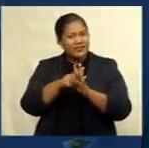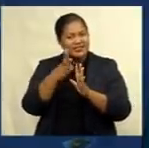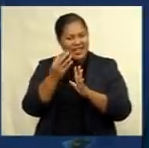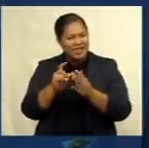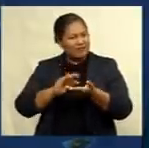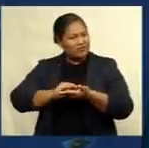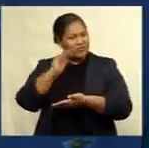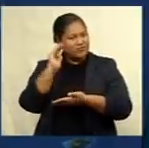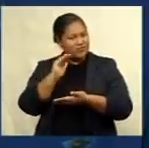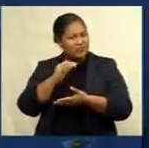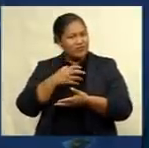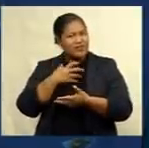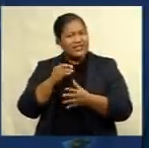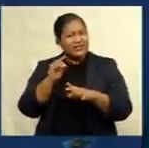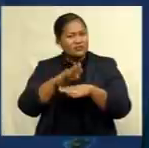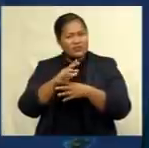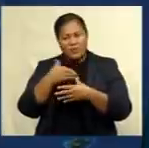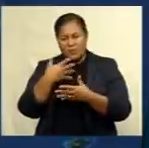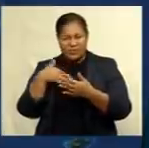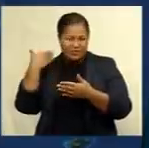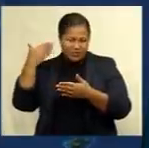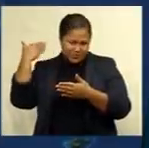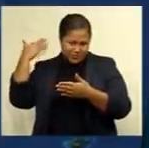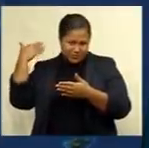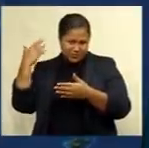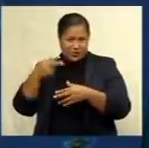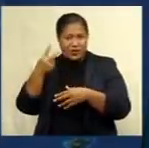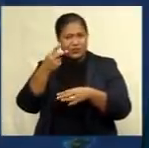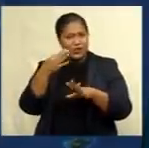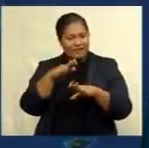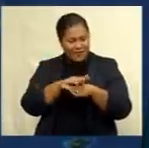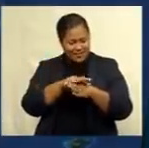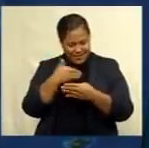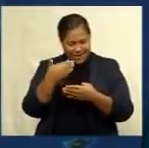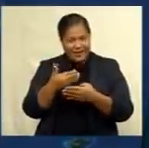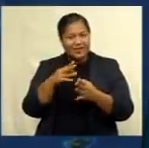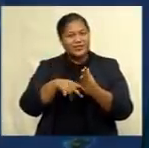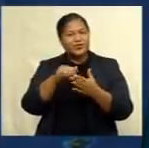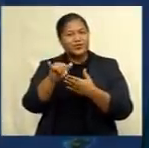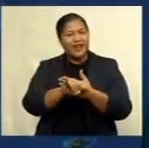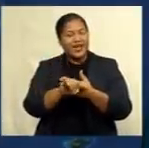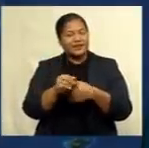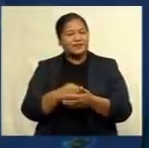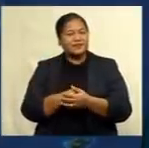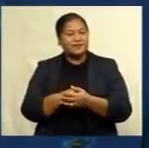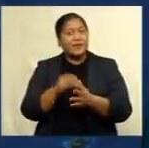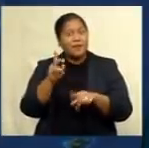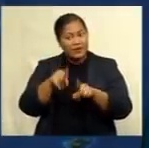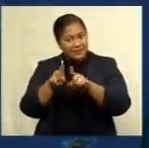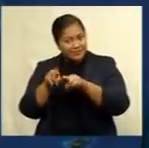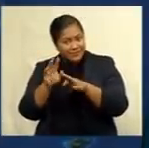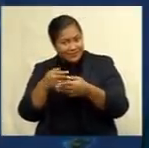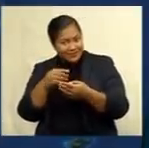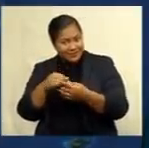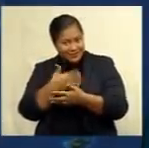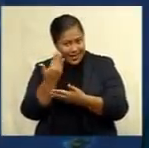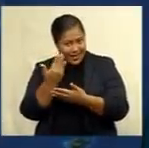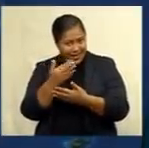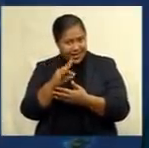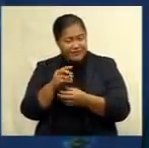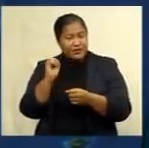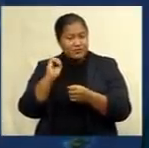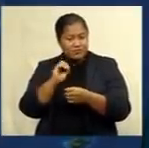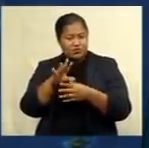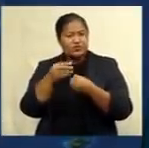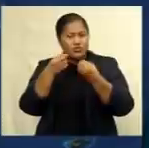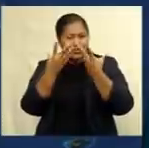increase in more than a decade in the 12 months through July. Although their inflation data published yesterday had indicated that